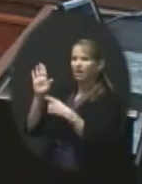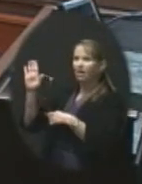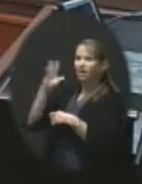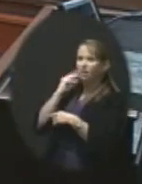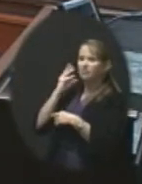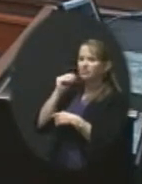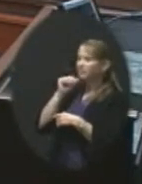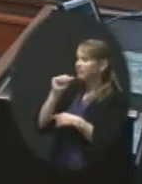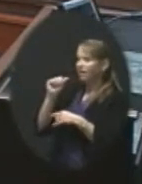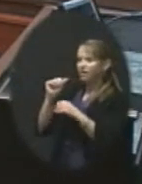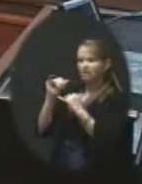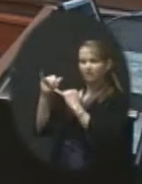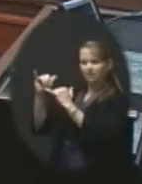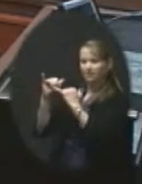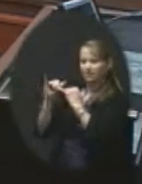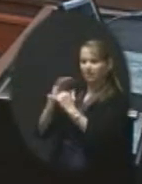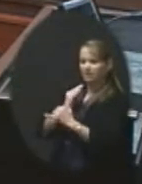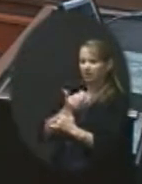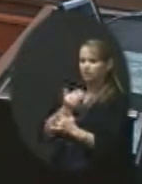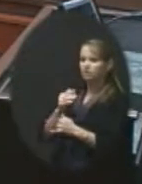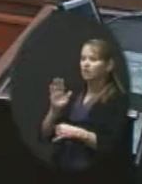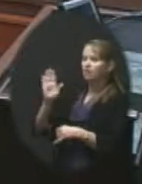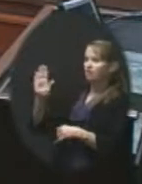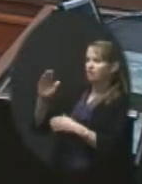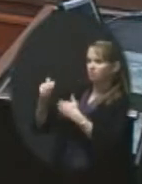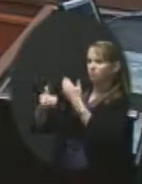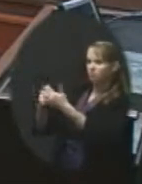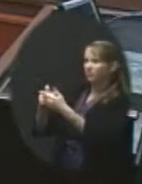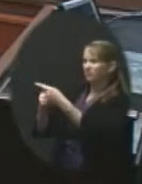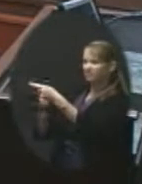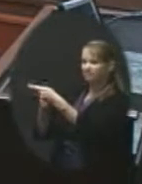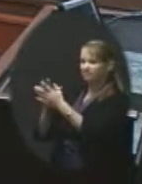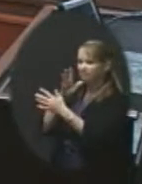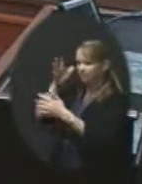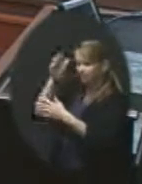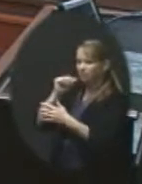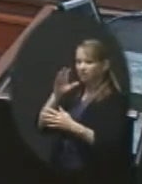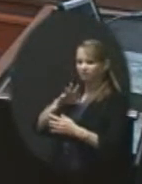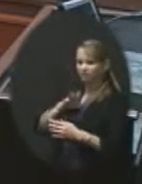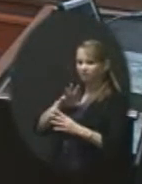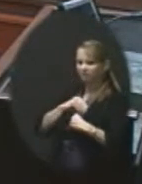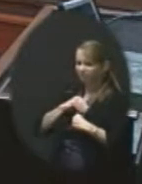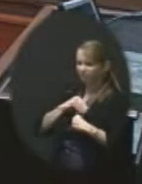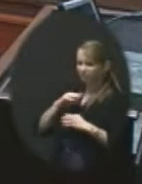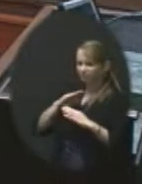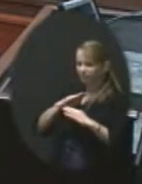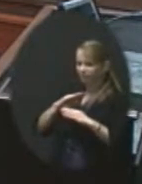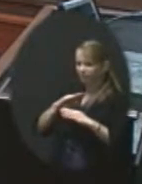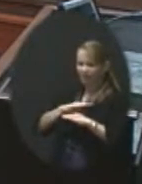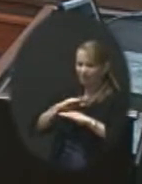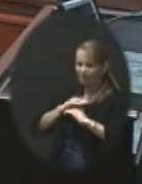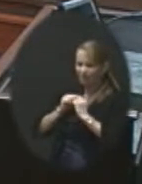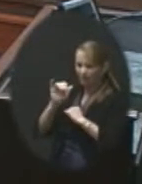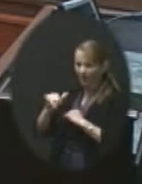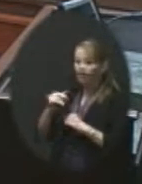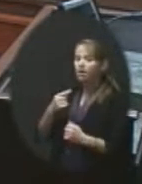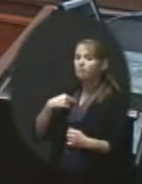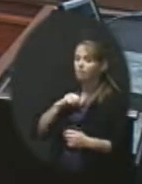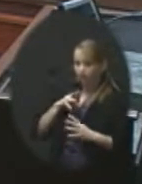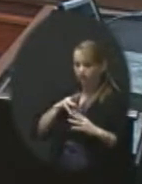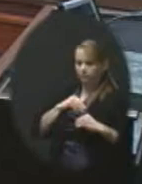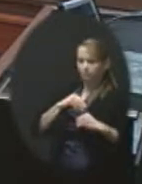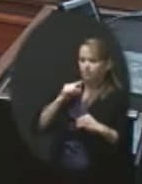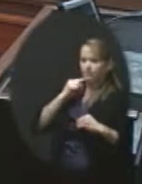And they're not happy with the process. So our process is very good. We take it seriously. And I just express pride as